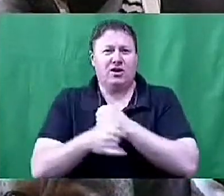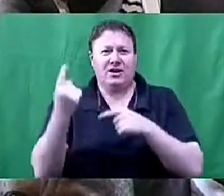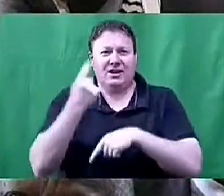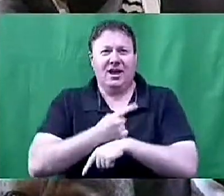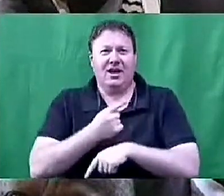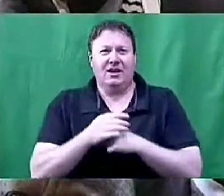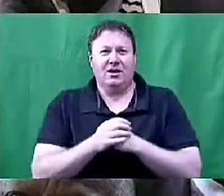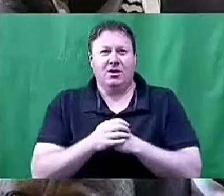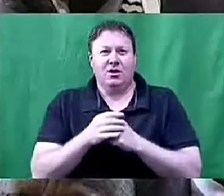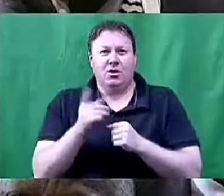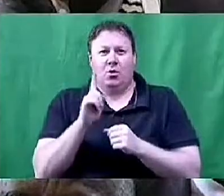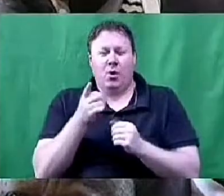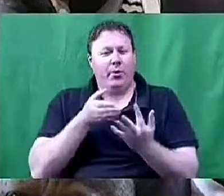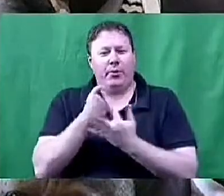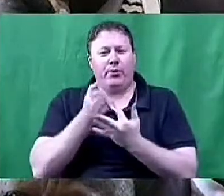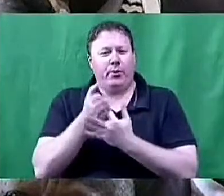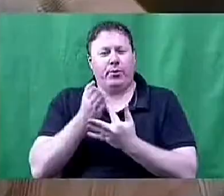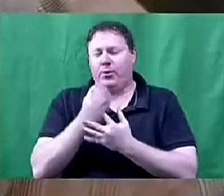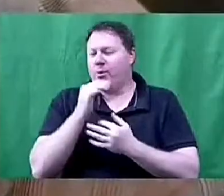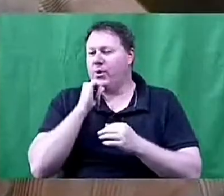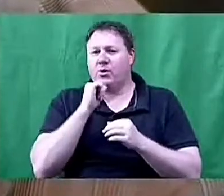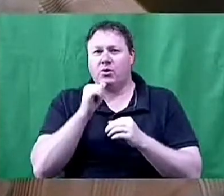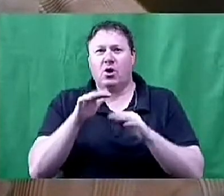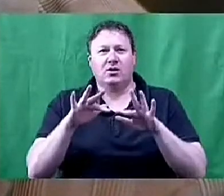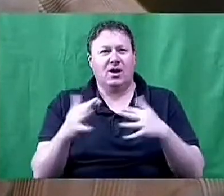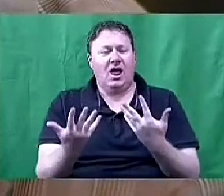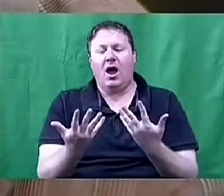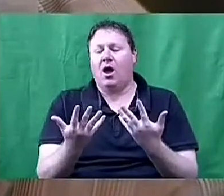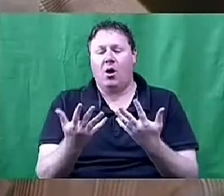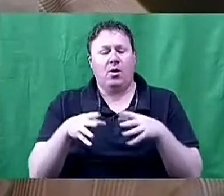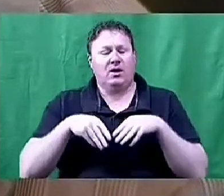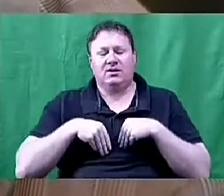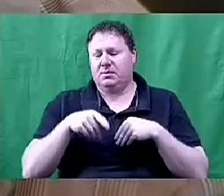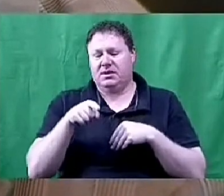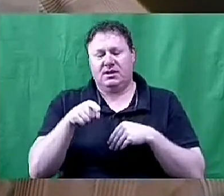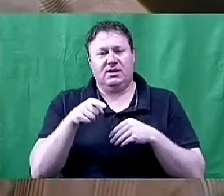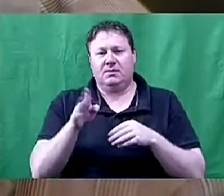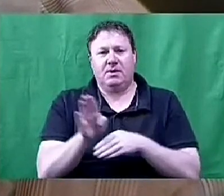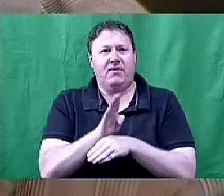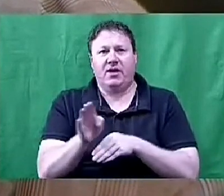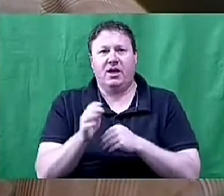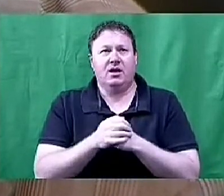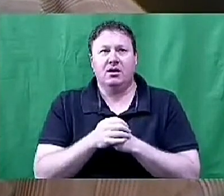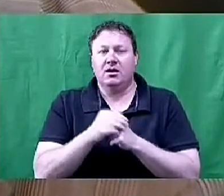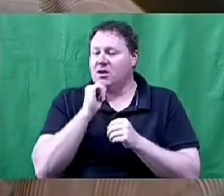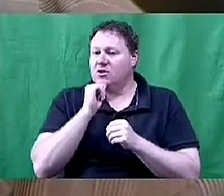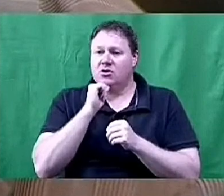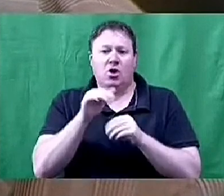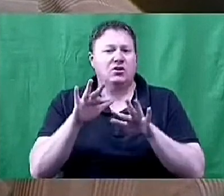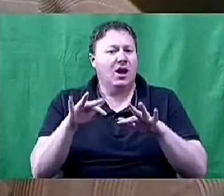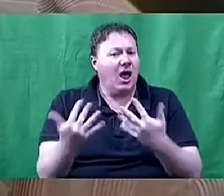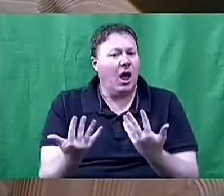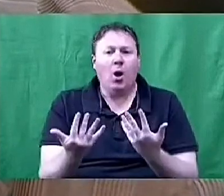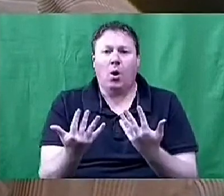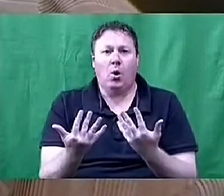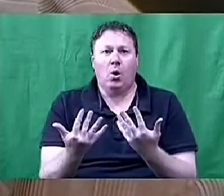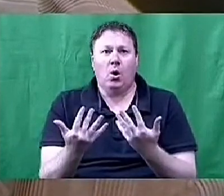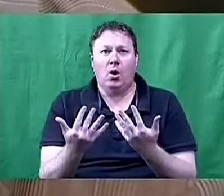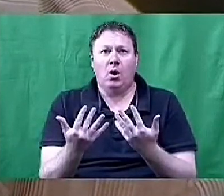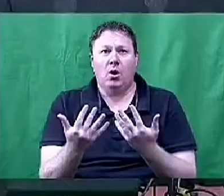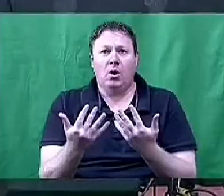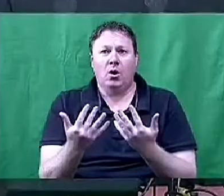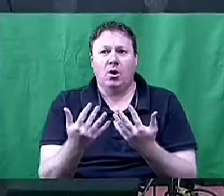With what we have gone through, we can't allow this, Madam Speaker, it can't be allowed to even have